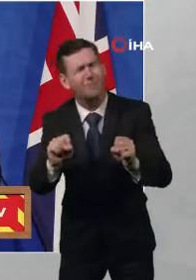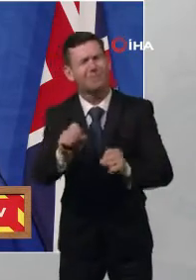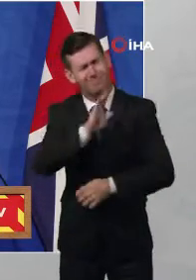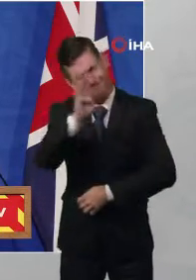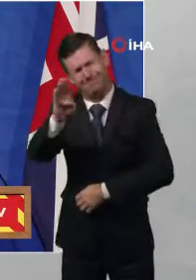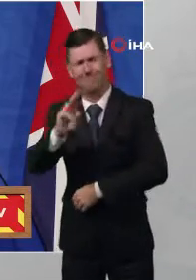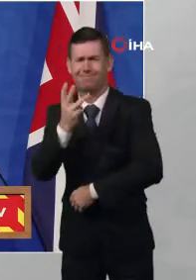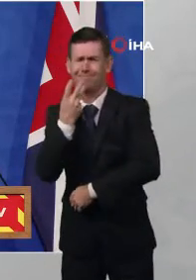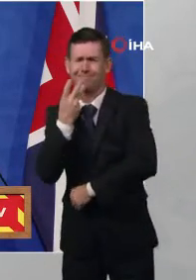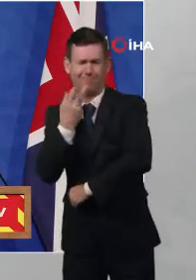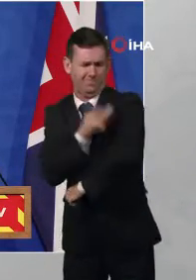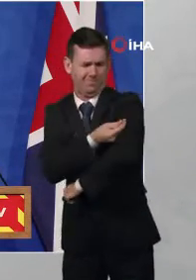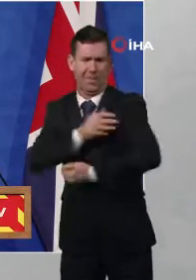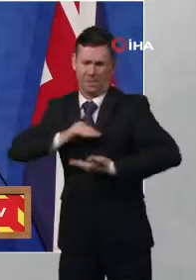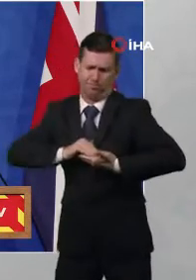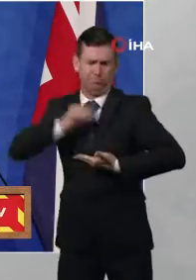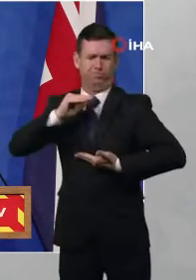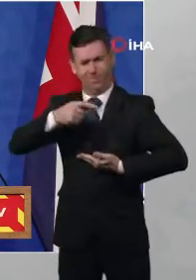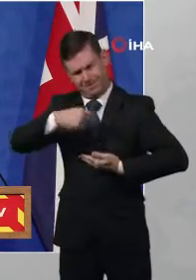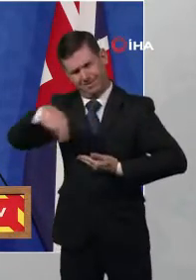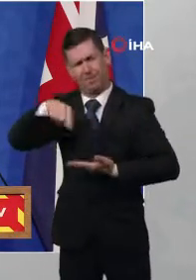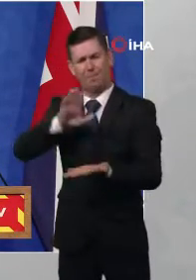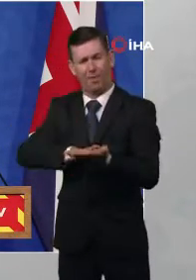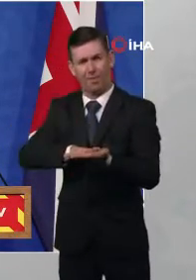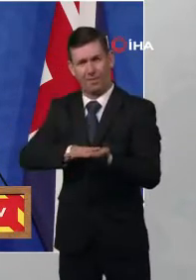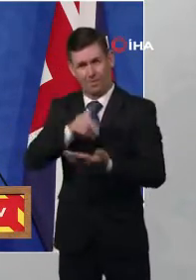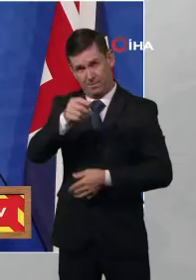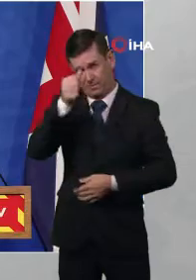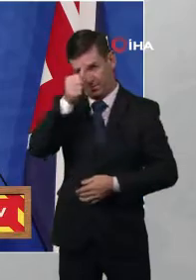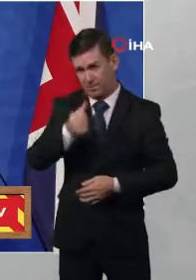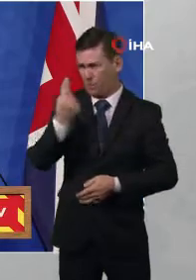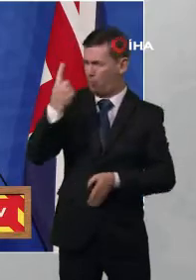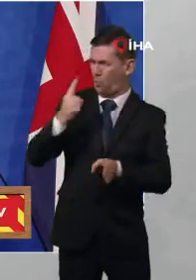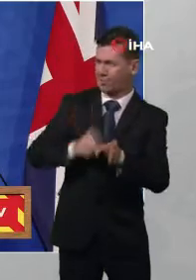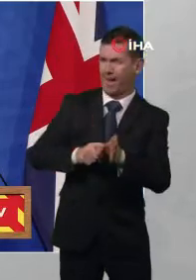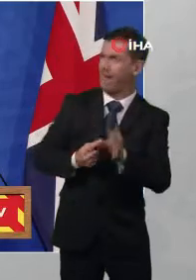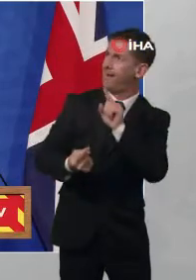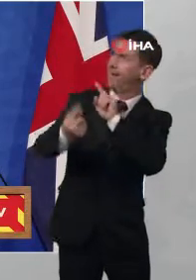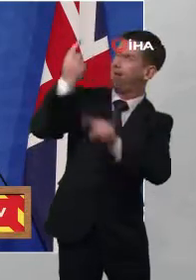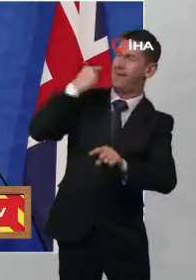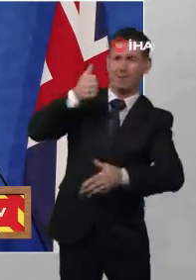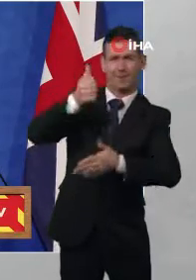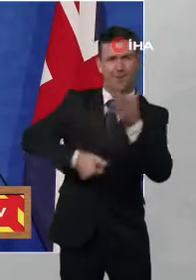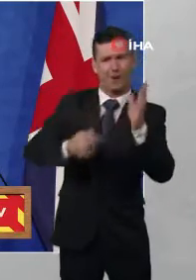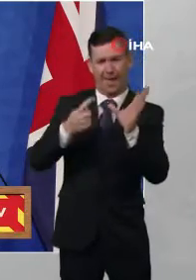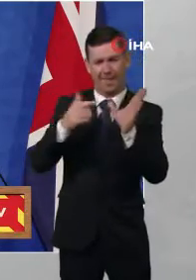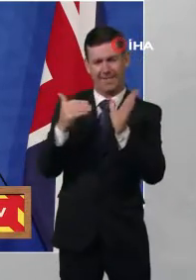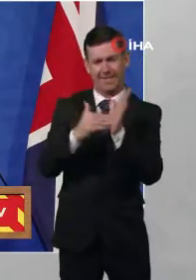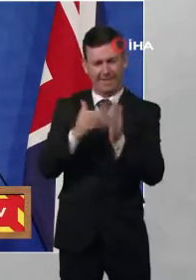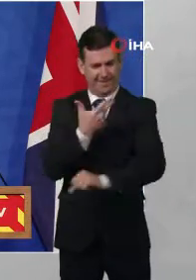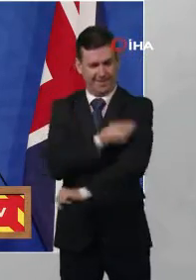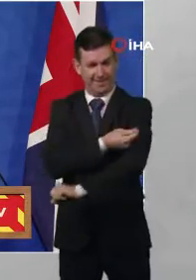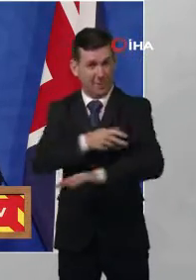month exactly a year after the UK administered the first AstraZeneca vaccine, a British invention that has enabled 2